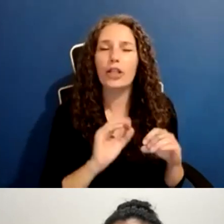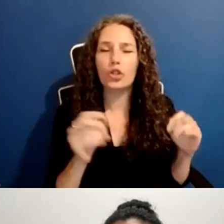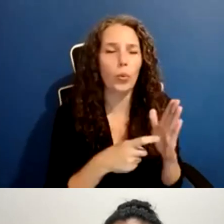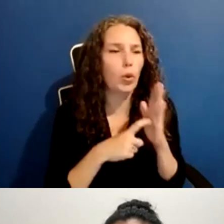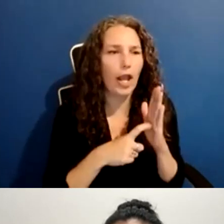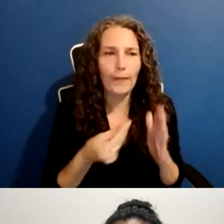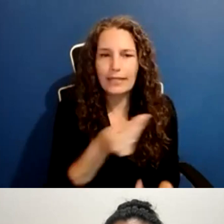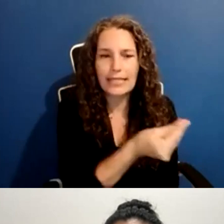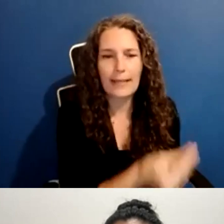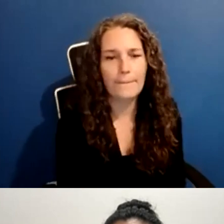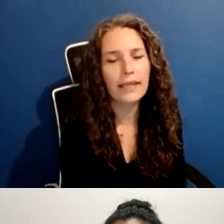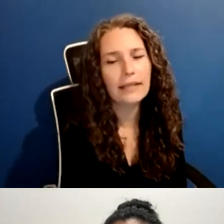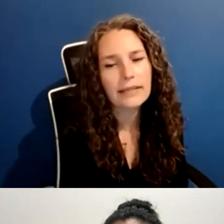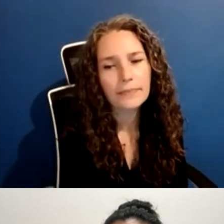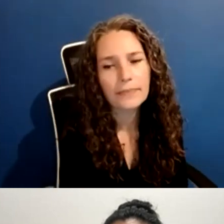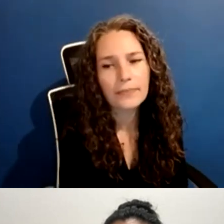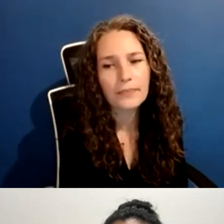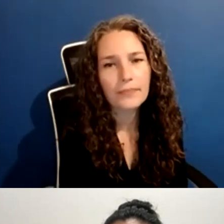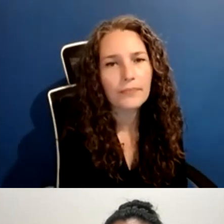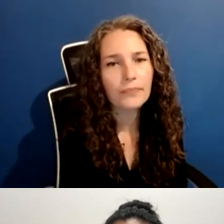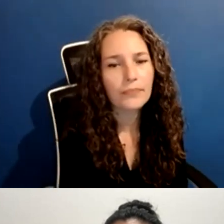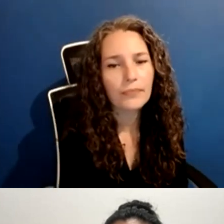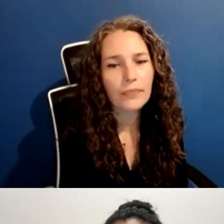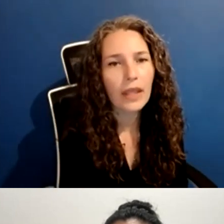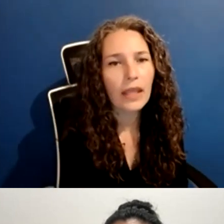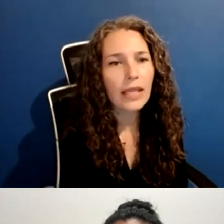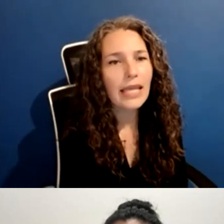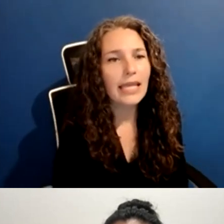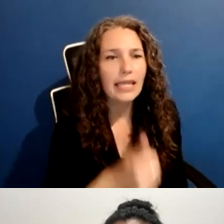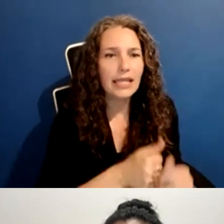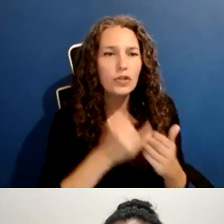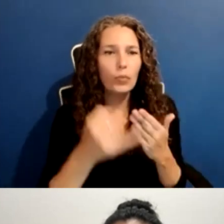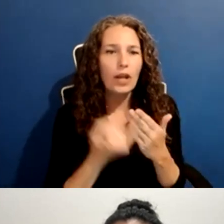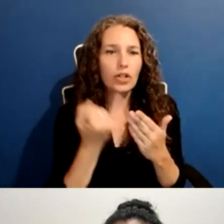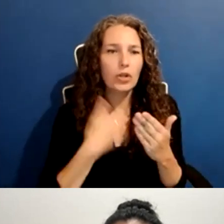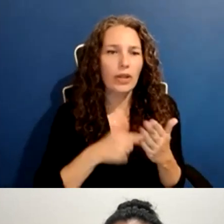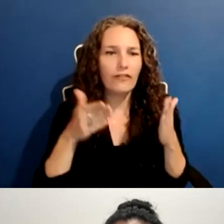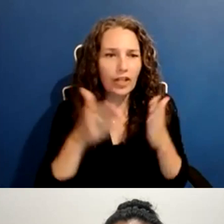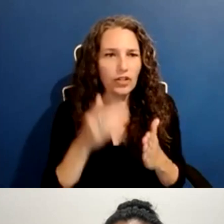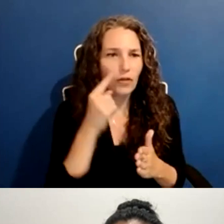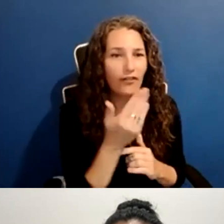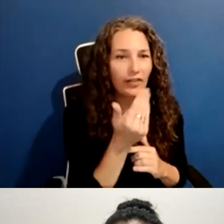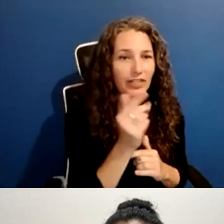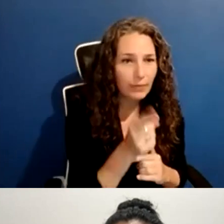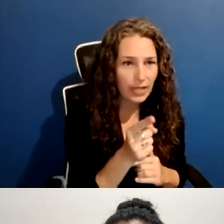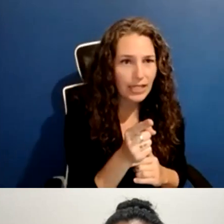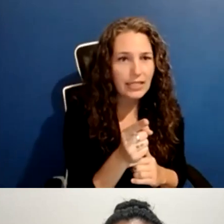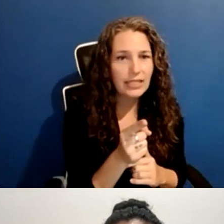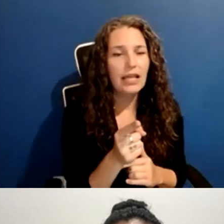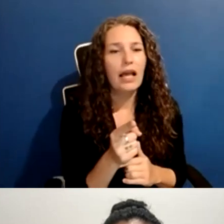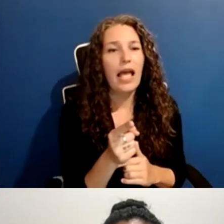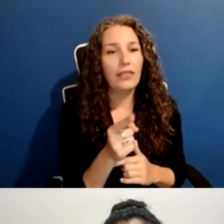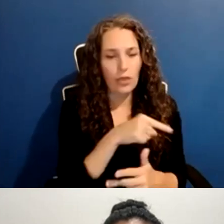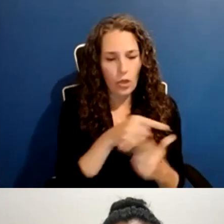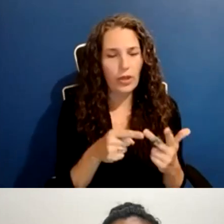spend 15 minutes on each project and you will get feedback and questions from the three of us, Maria, Gabriela,